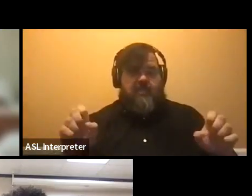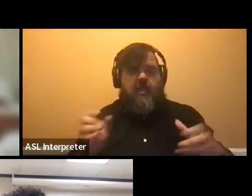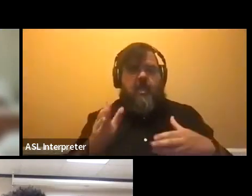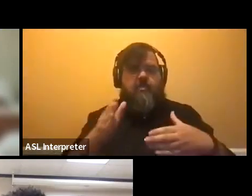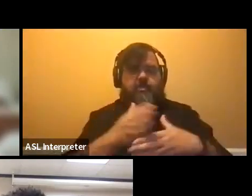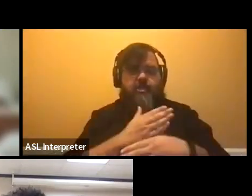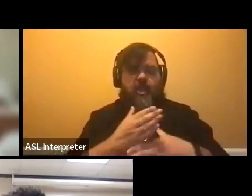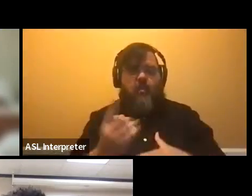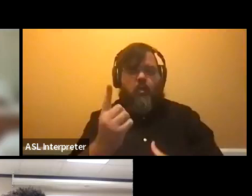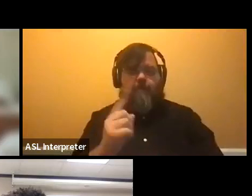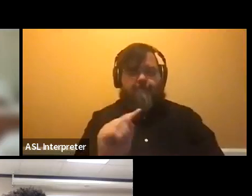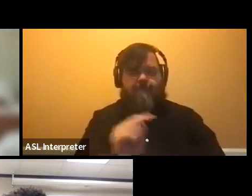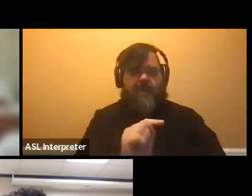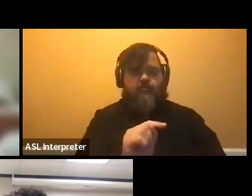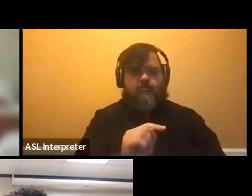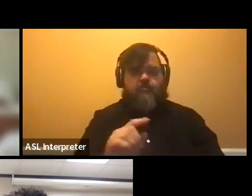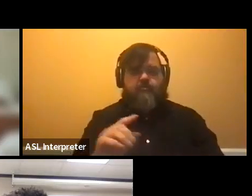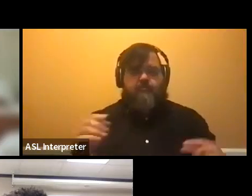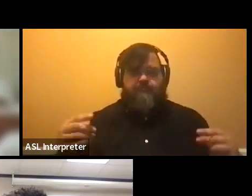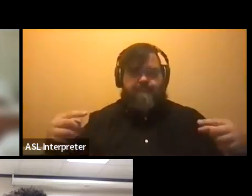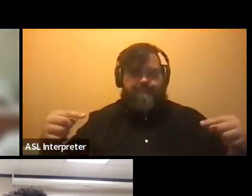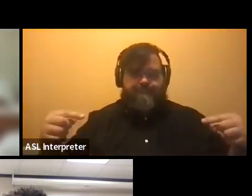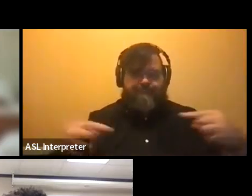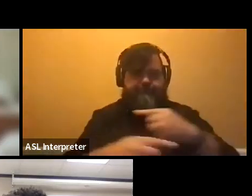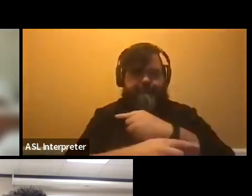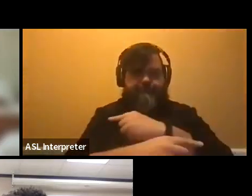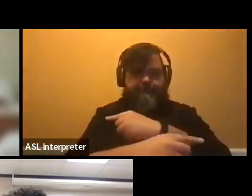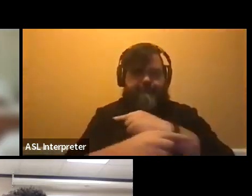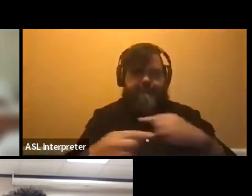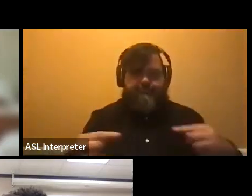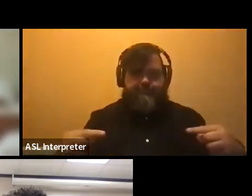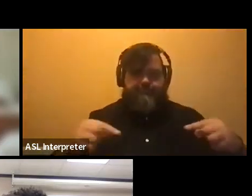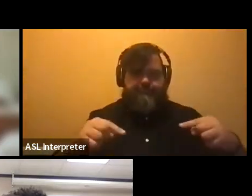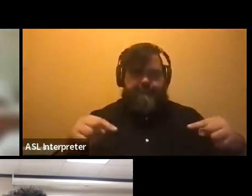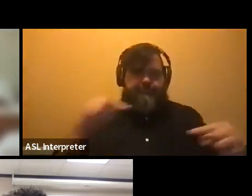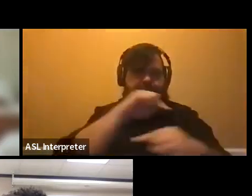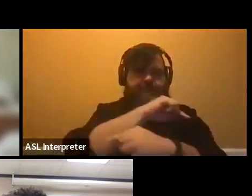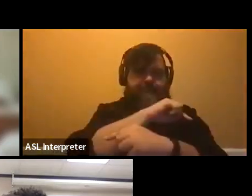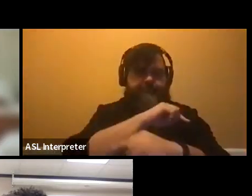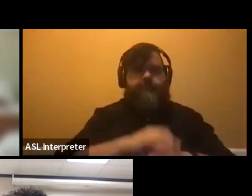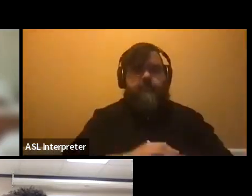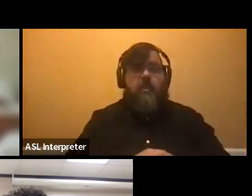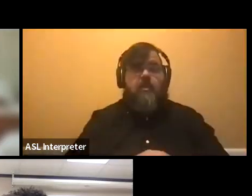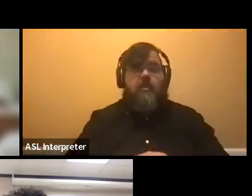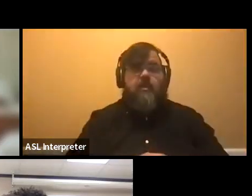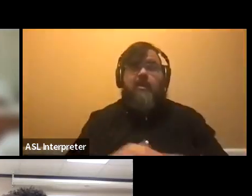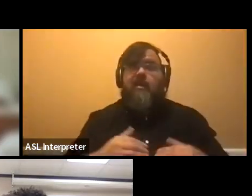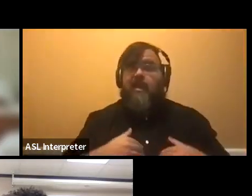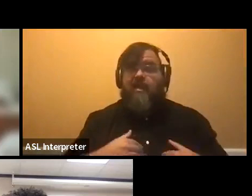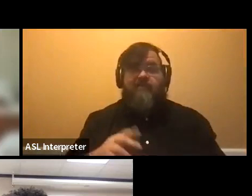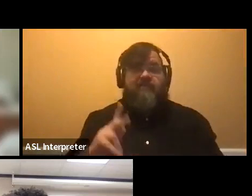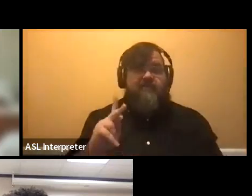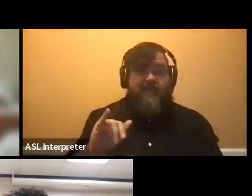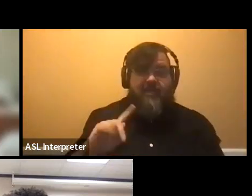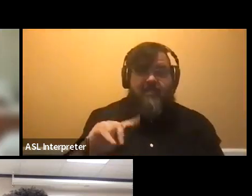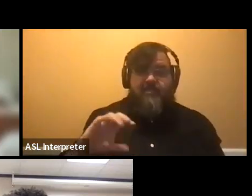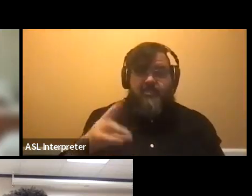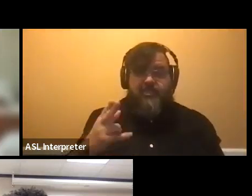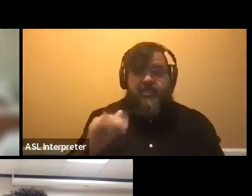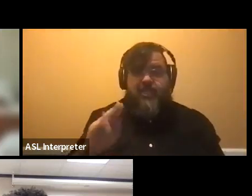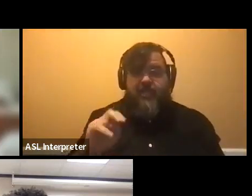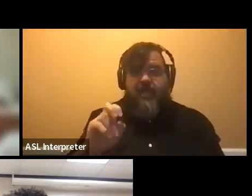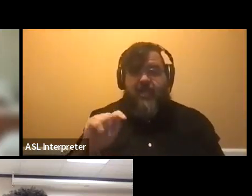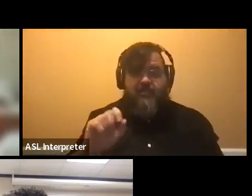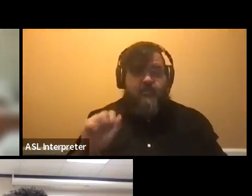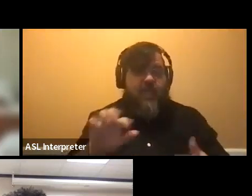of the rooms and cars are like, there are kitchenettes on each floor. If you'd like to cook, there are study rooms, are places